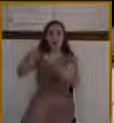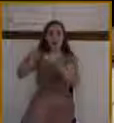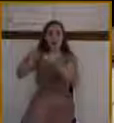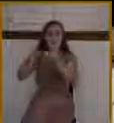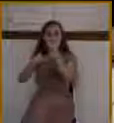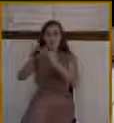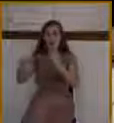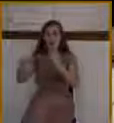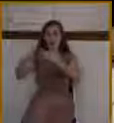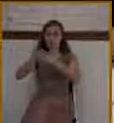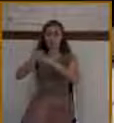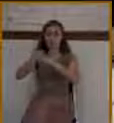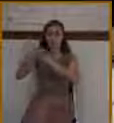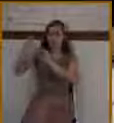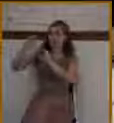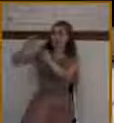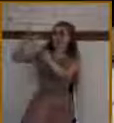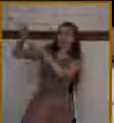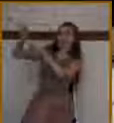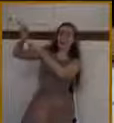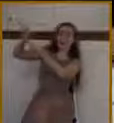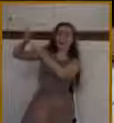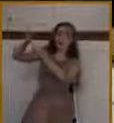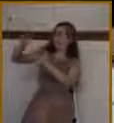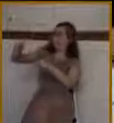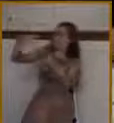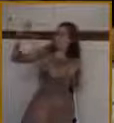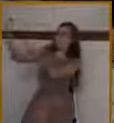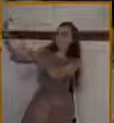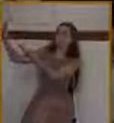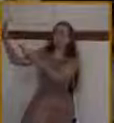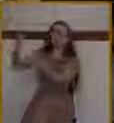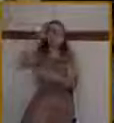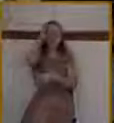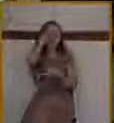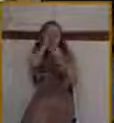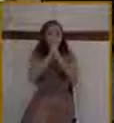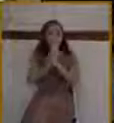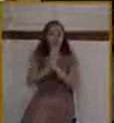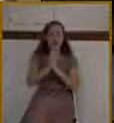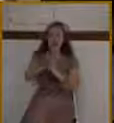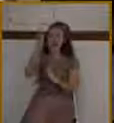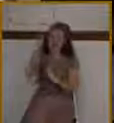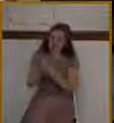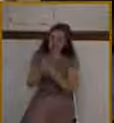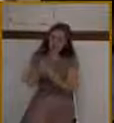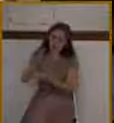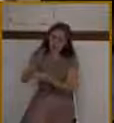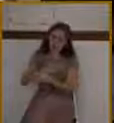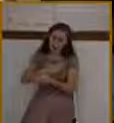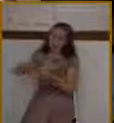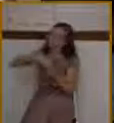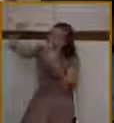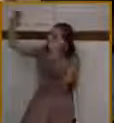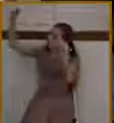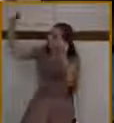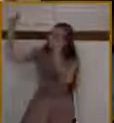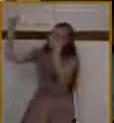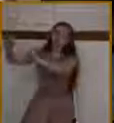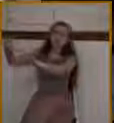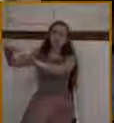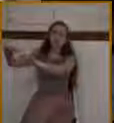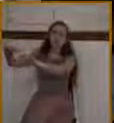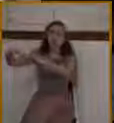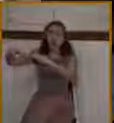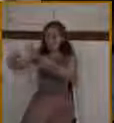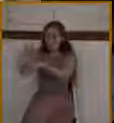this on Wednesday night. When the temple was dedicated, Solomon prayed that prayer. The glory of God came down on the temple in such a great way, the priests had to get